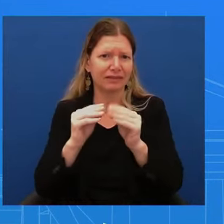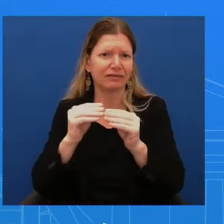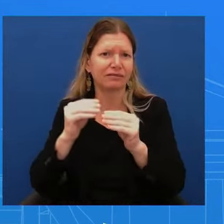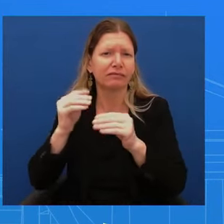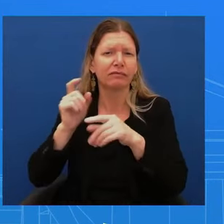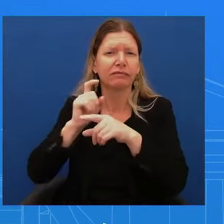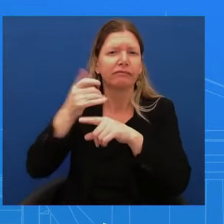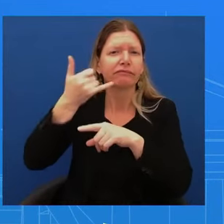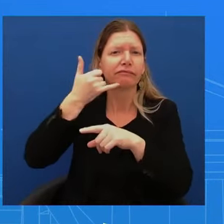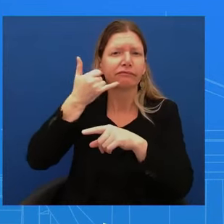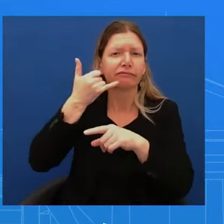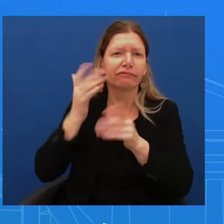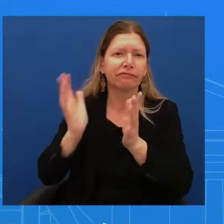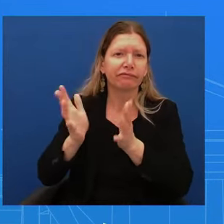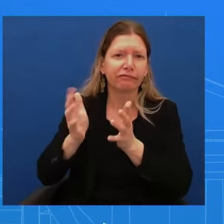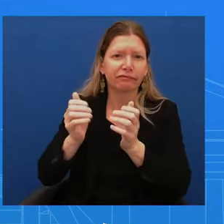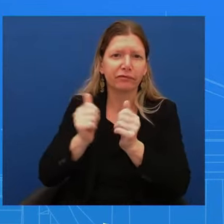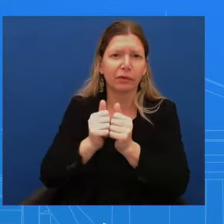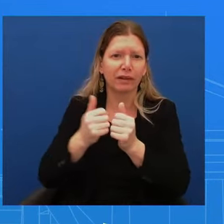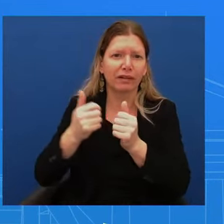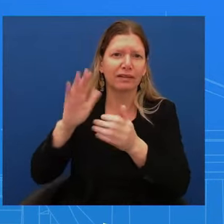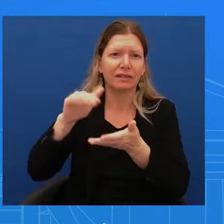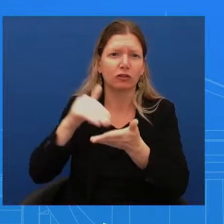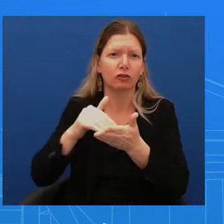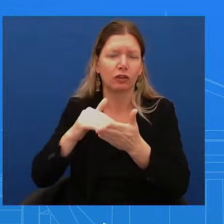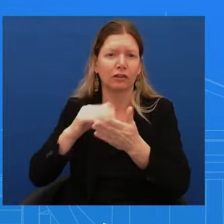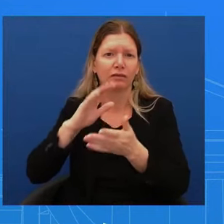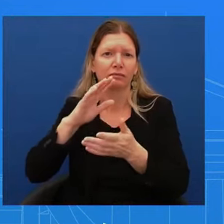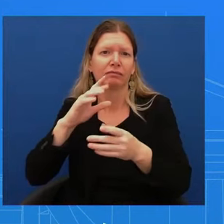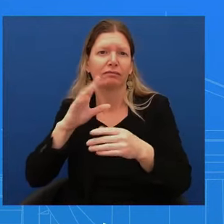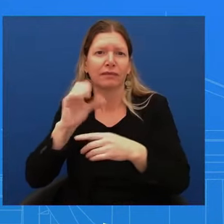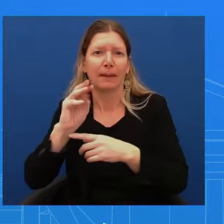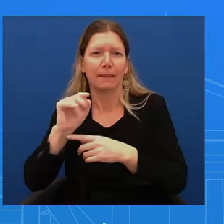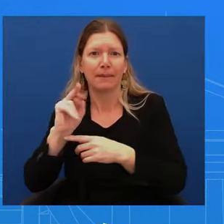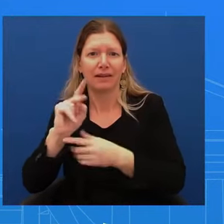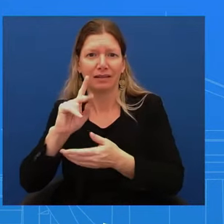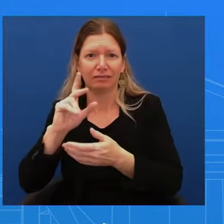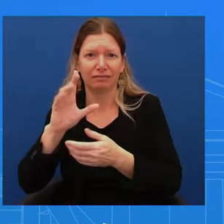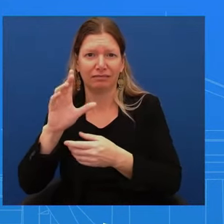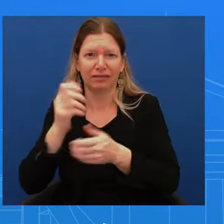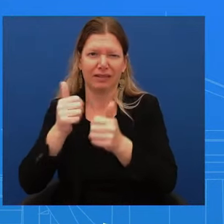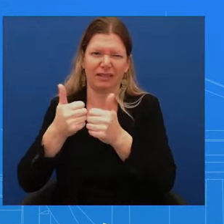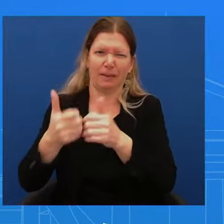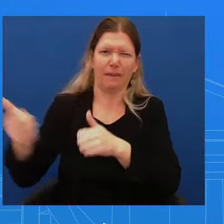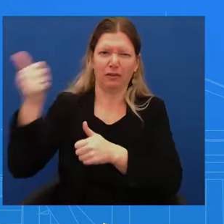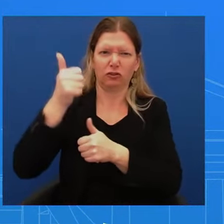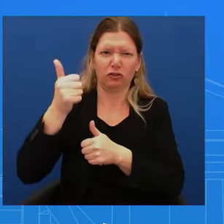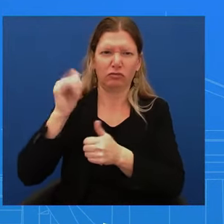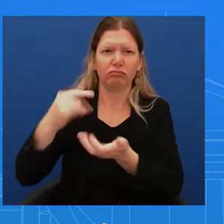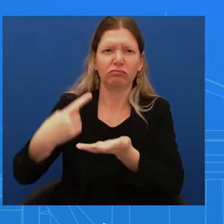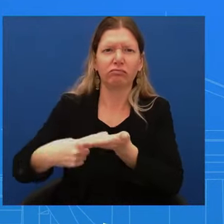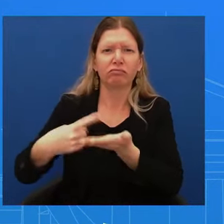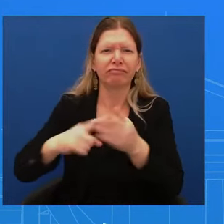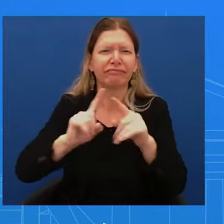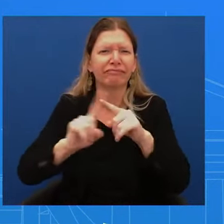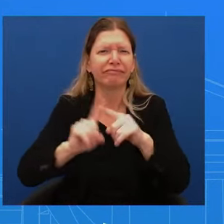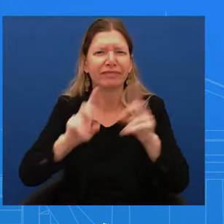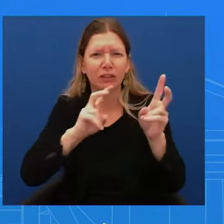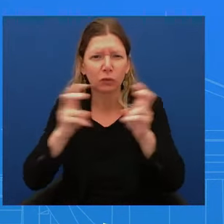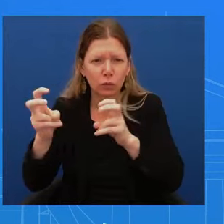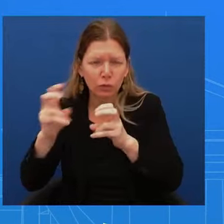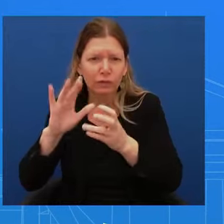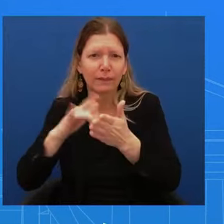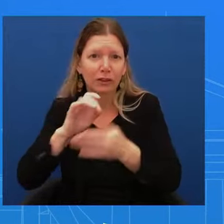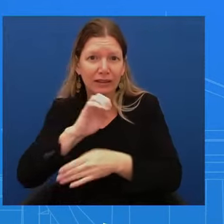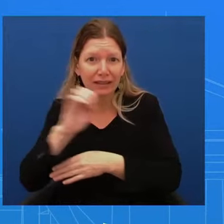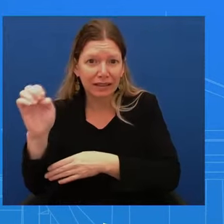Middle East. And of course, there's a lot to that. The next day on the 1st of January, President Biden convened a secure telephone conference with Mr.